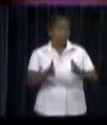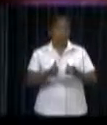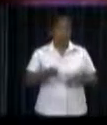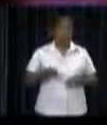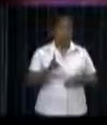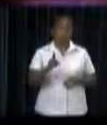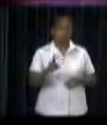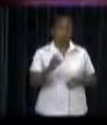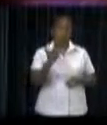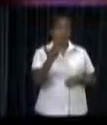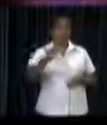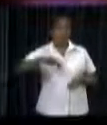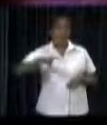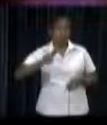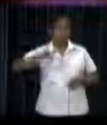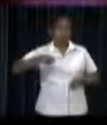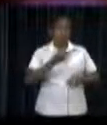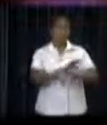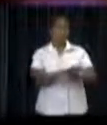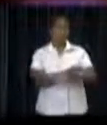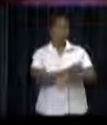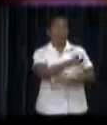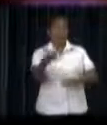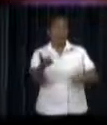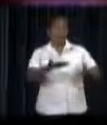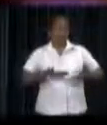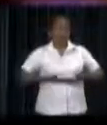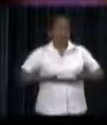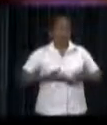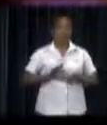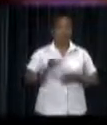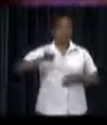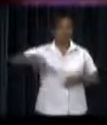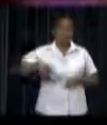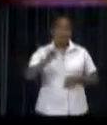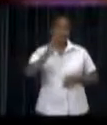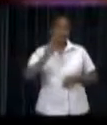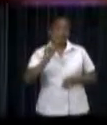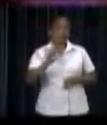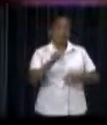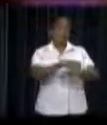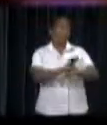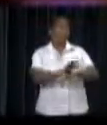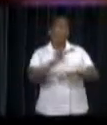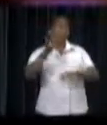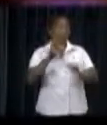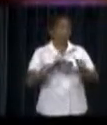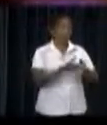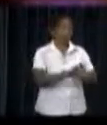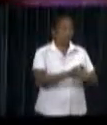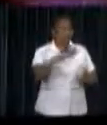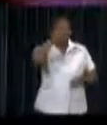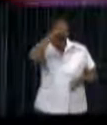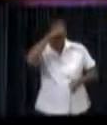with joy. Commander Jerry Slainhard is happy with this acquisition and sees the efforts for setting up